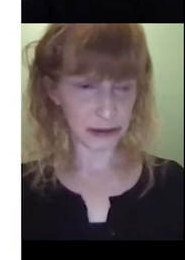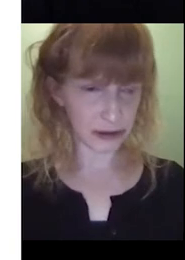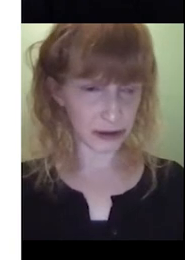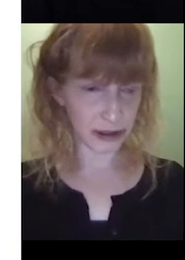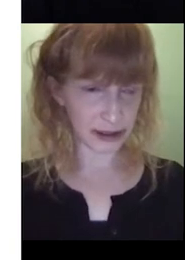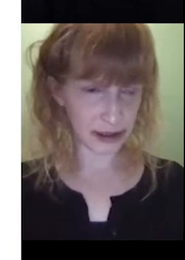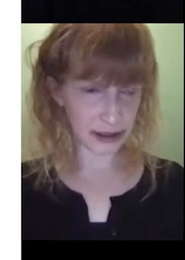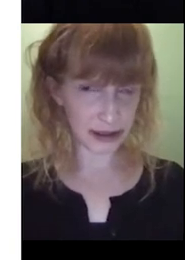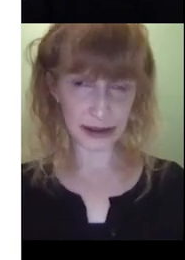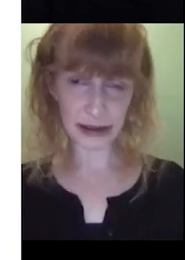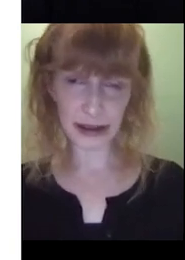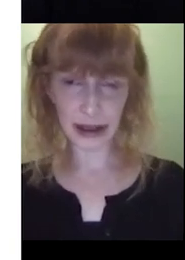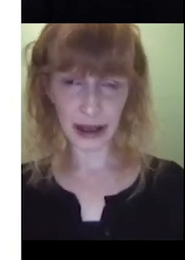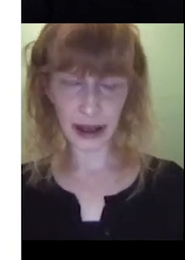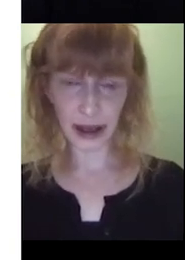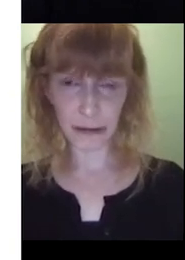Absolutely.